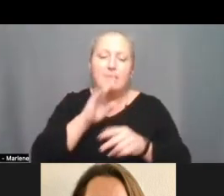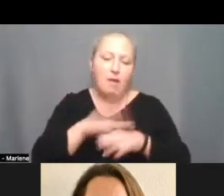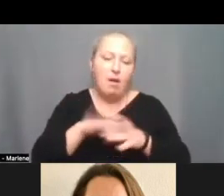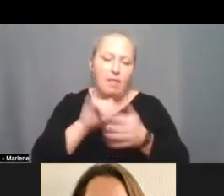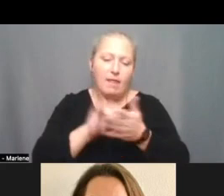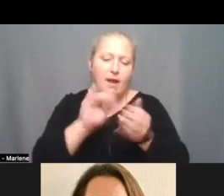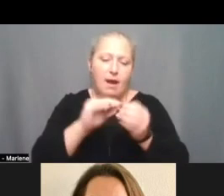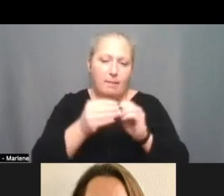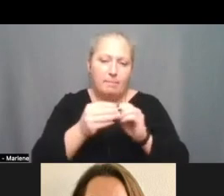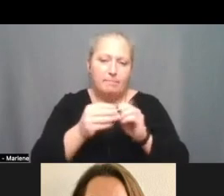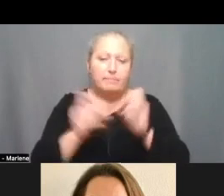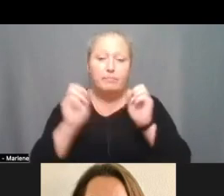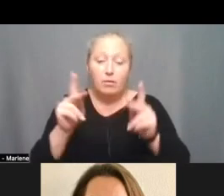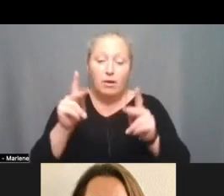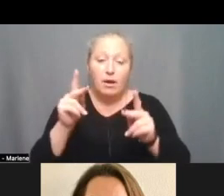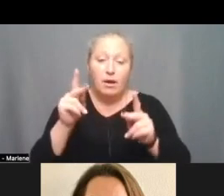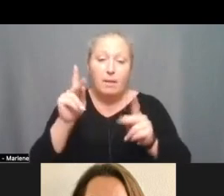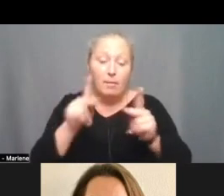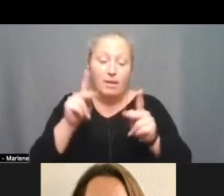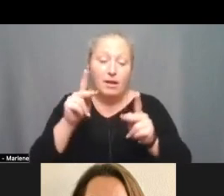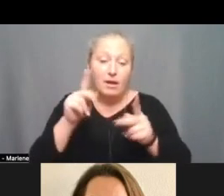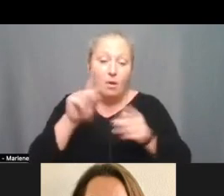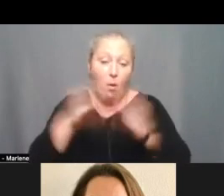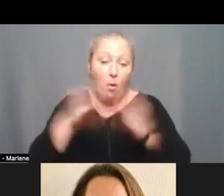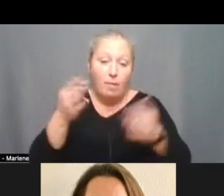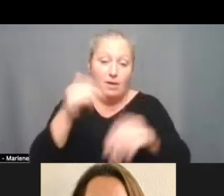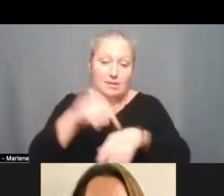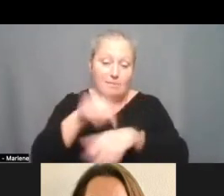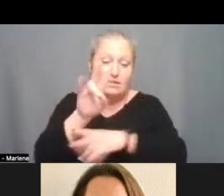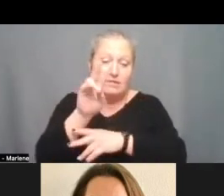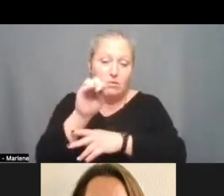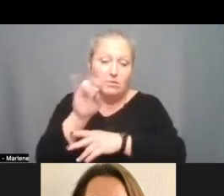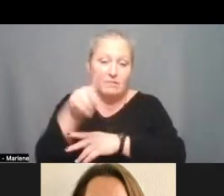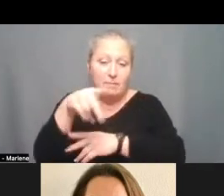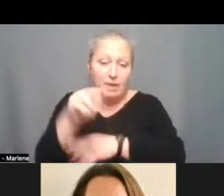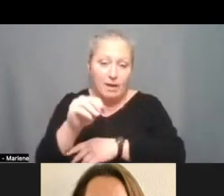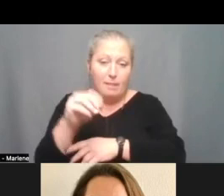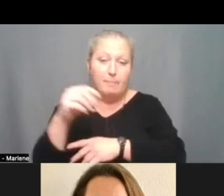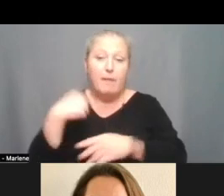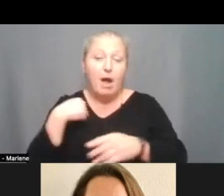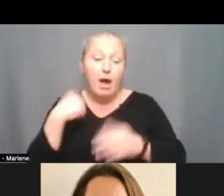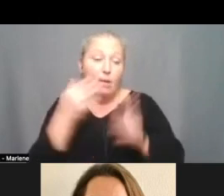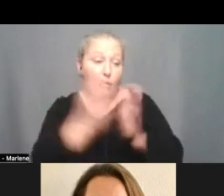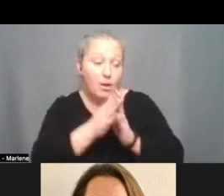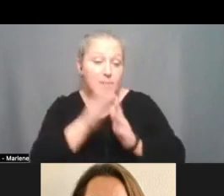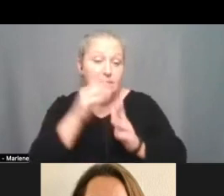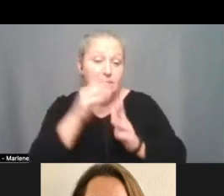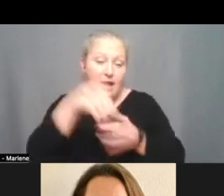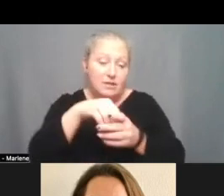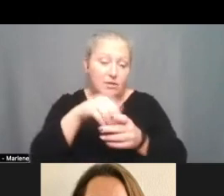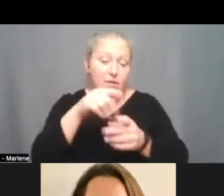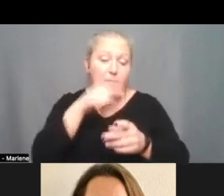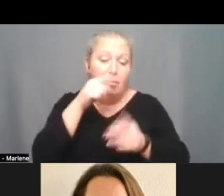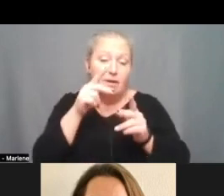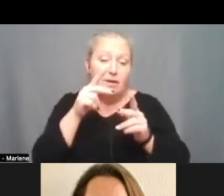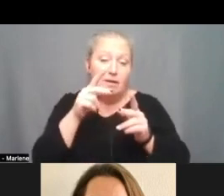Okay, the public hearing is now open at 7 0 7 p.m. And I would request to enter the public hearing first and make this